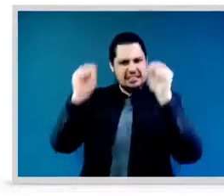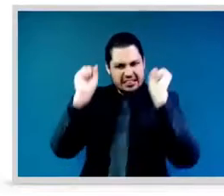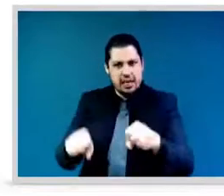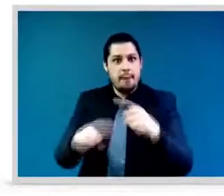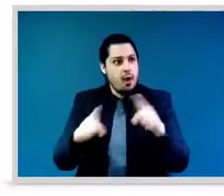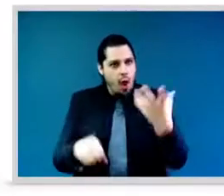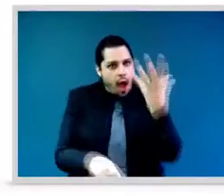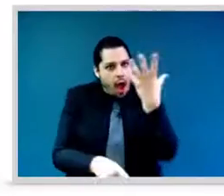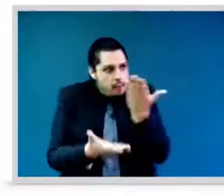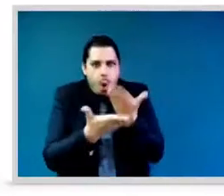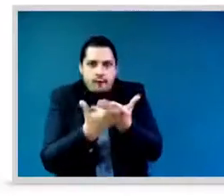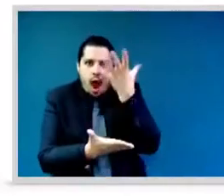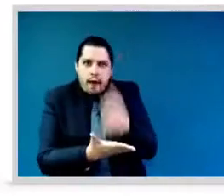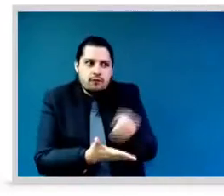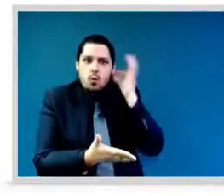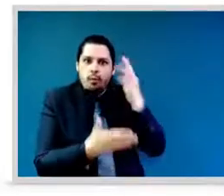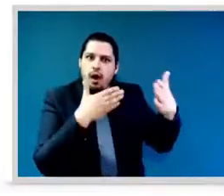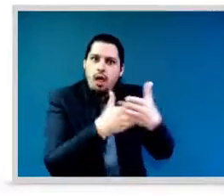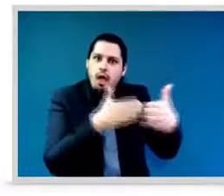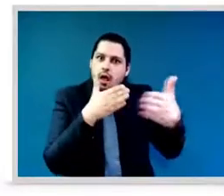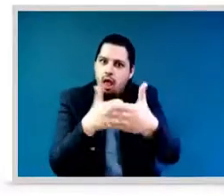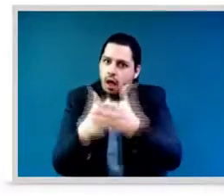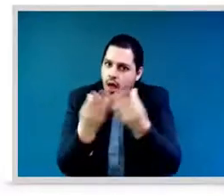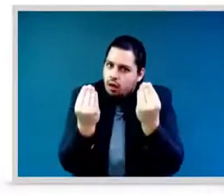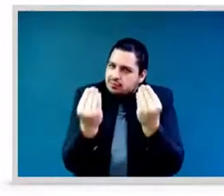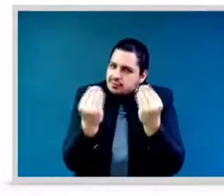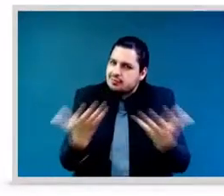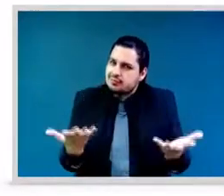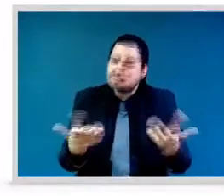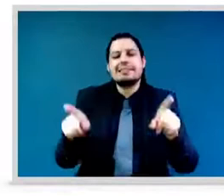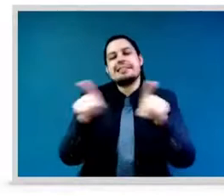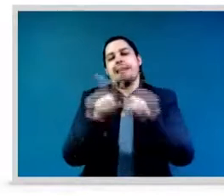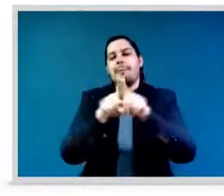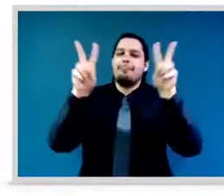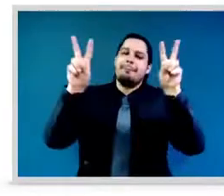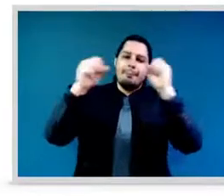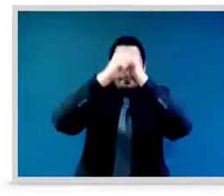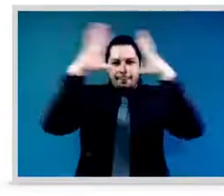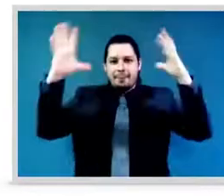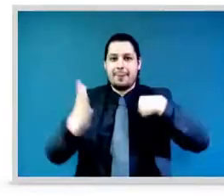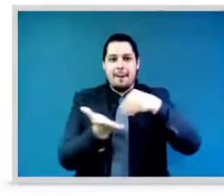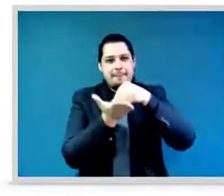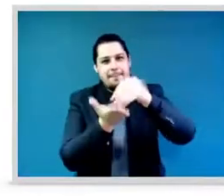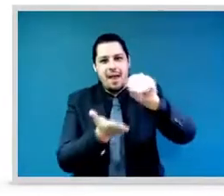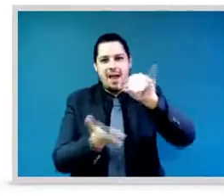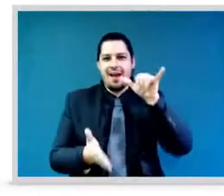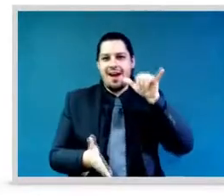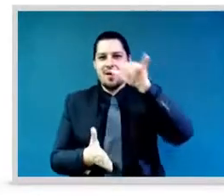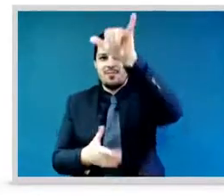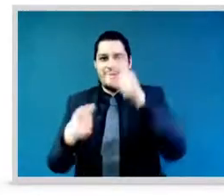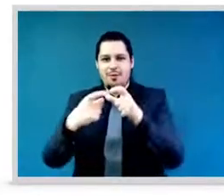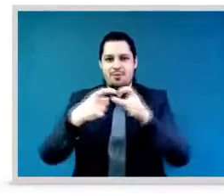want to get in. And the same argument applies to women and young women's participation and decision-making processes.